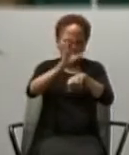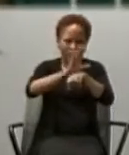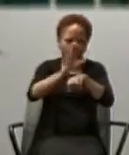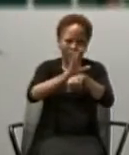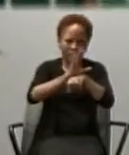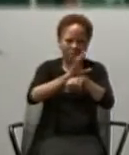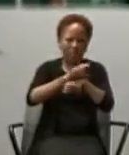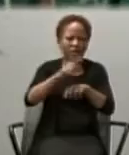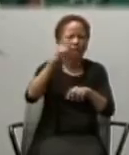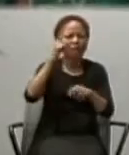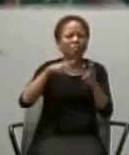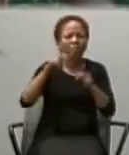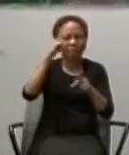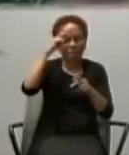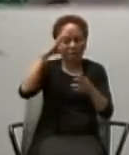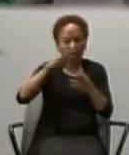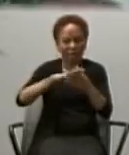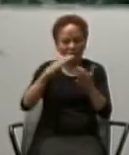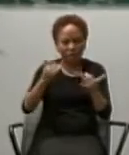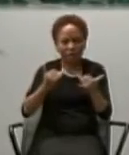from the world of business.